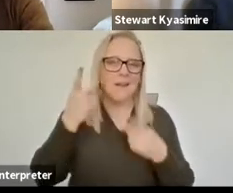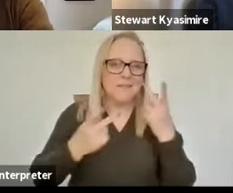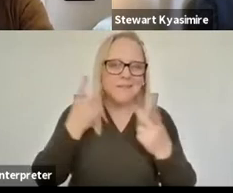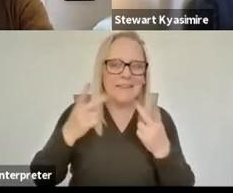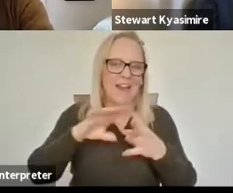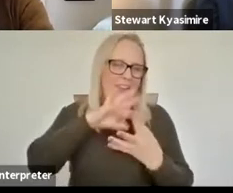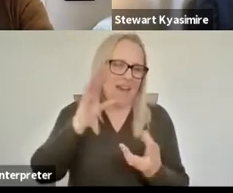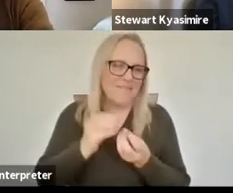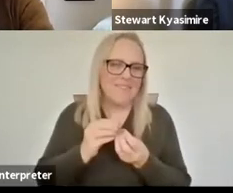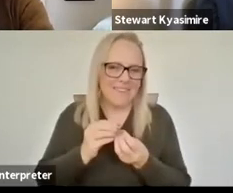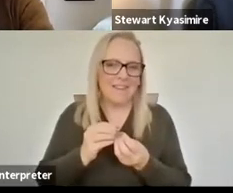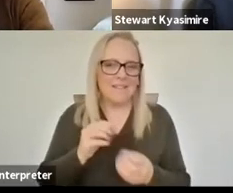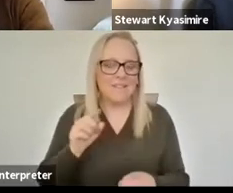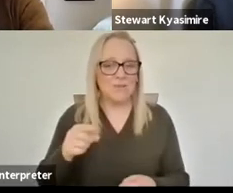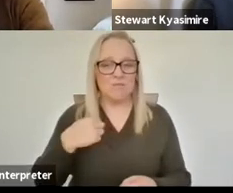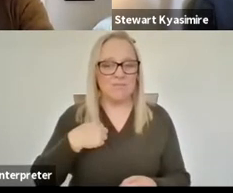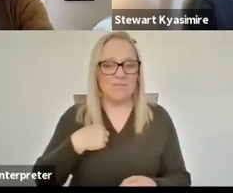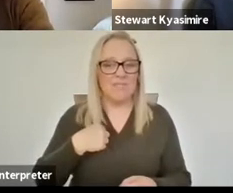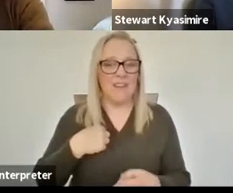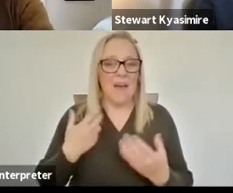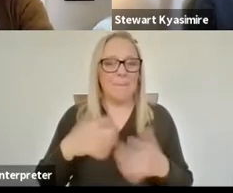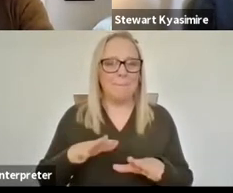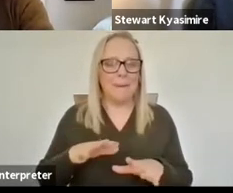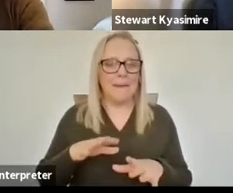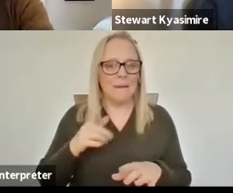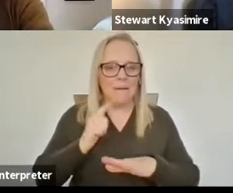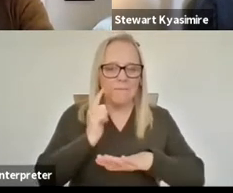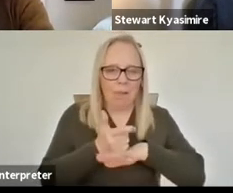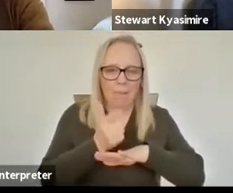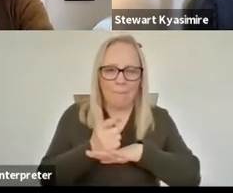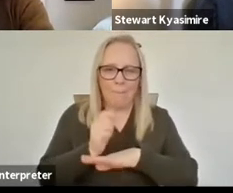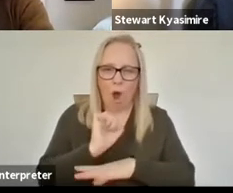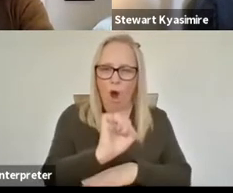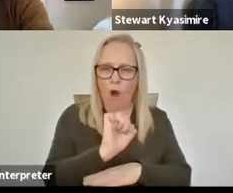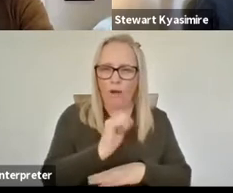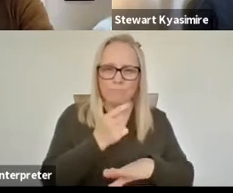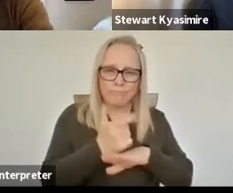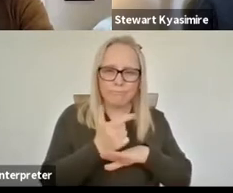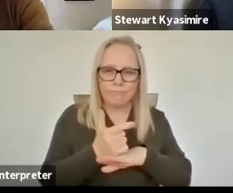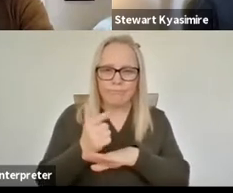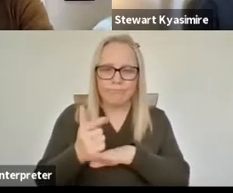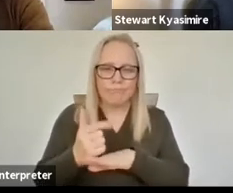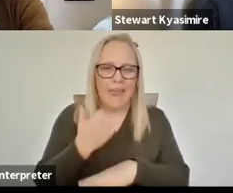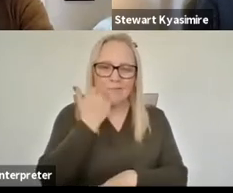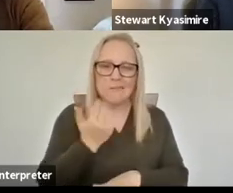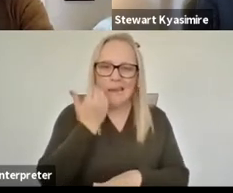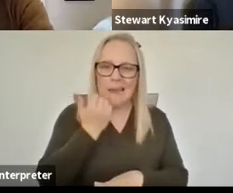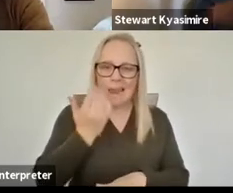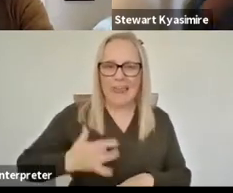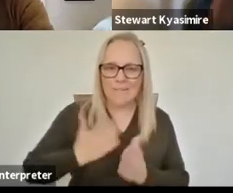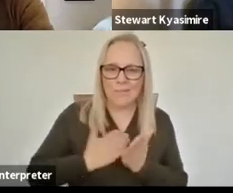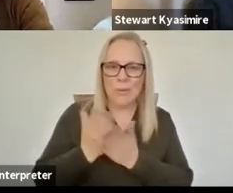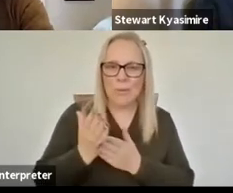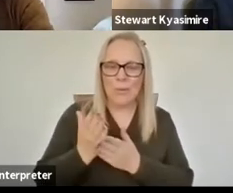-rounder so what I did was just did just kind of documented her um daily life during lockdown